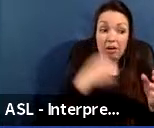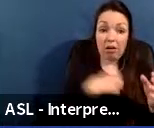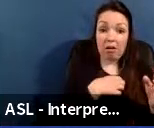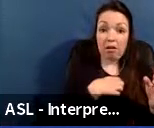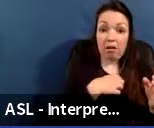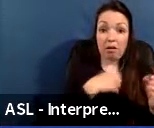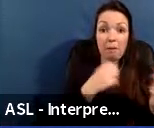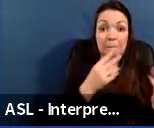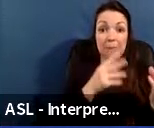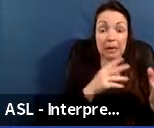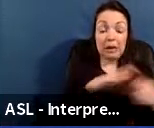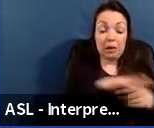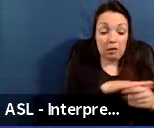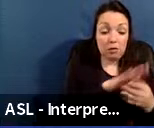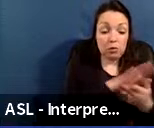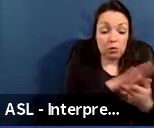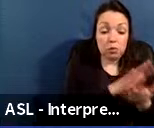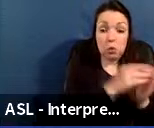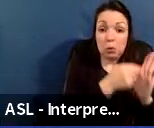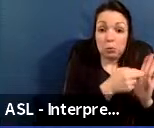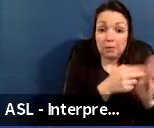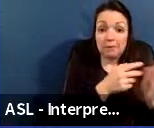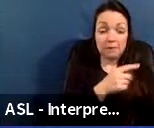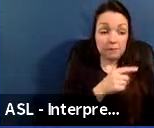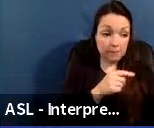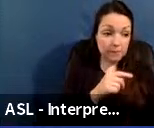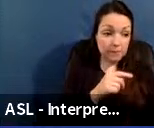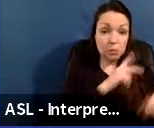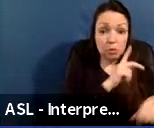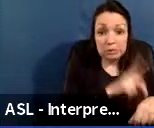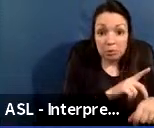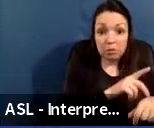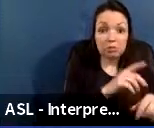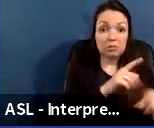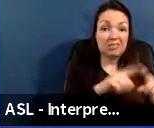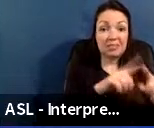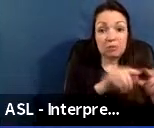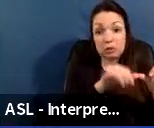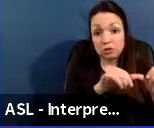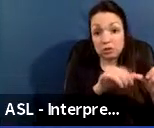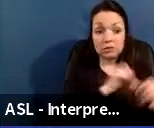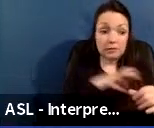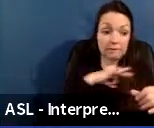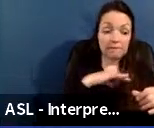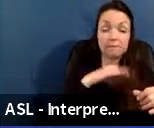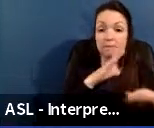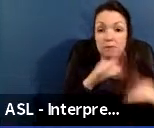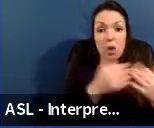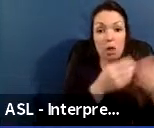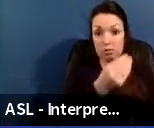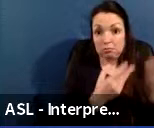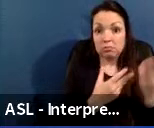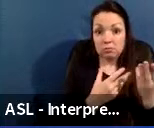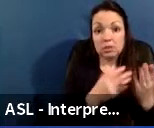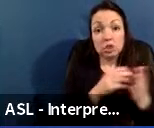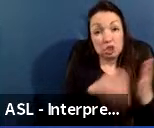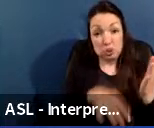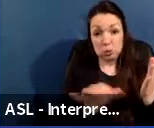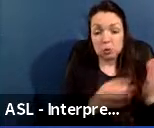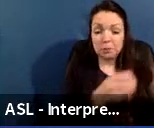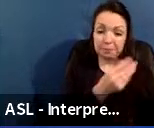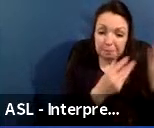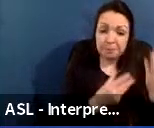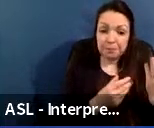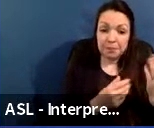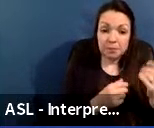local school representation, principals, engineers, staff, as well as students. This category goes beyond